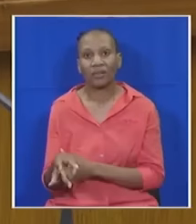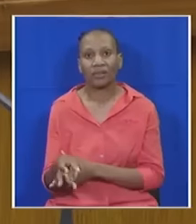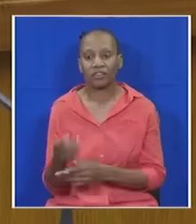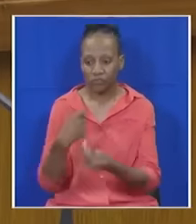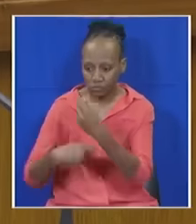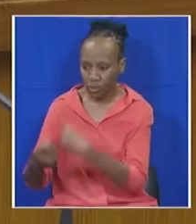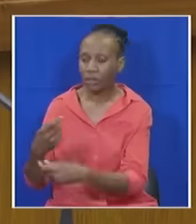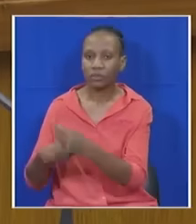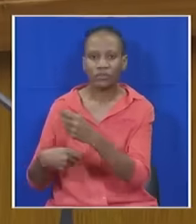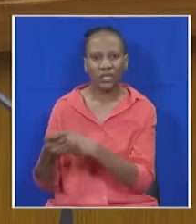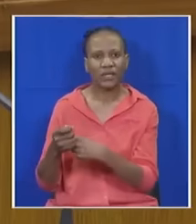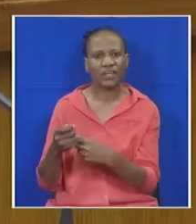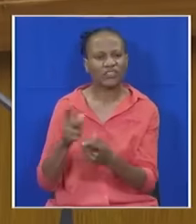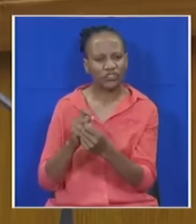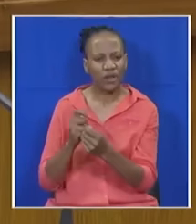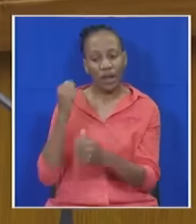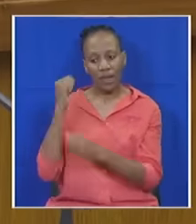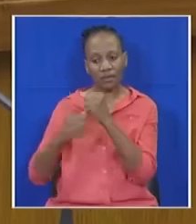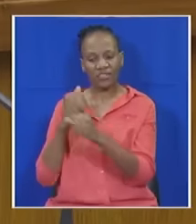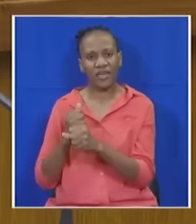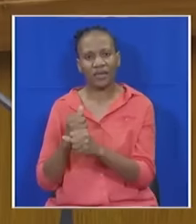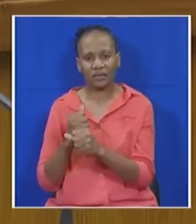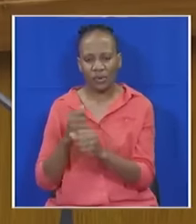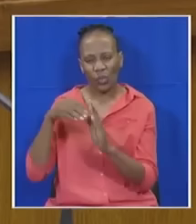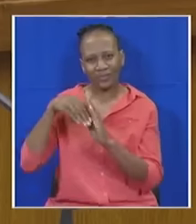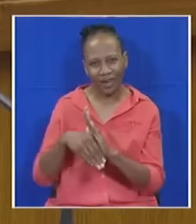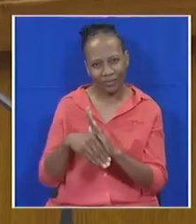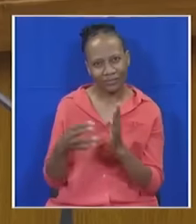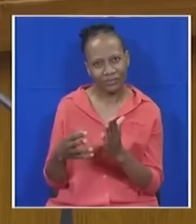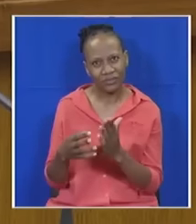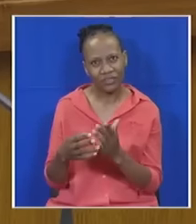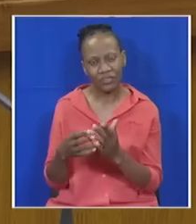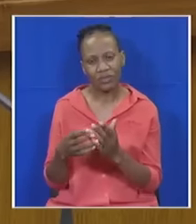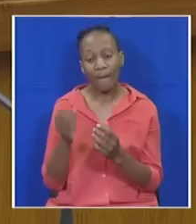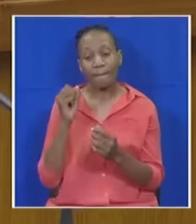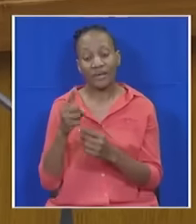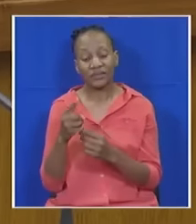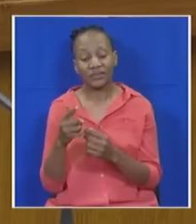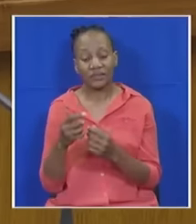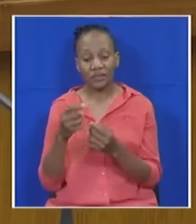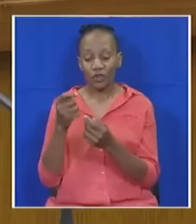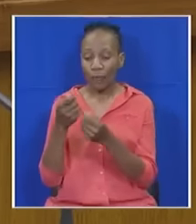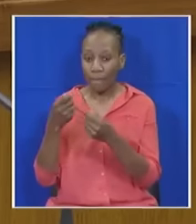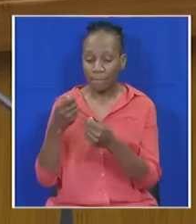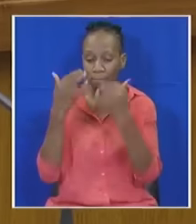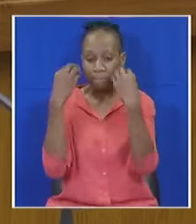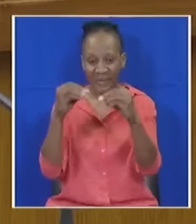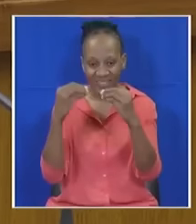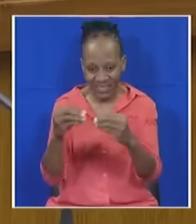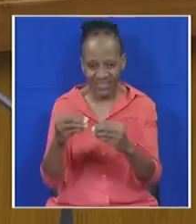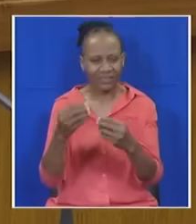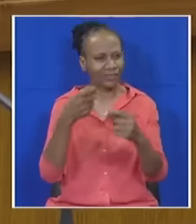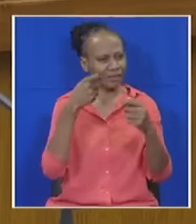recovered from its rapid depreciation last year, which bodes well for capital flows, inflation, and business and consumer